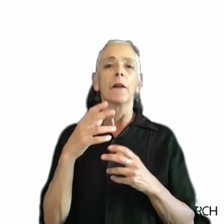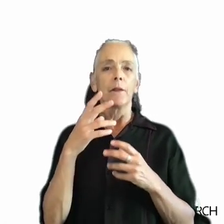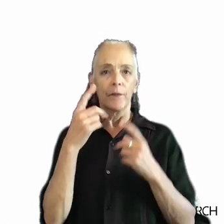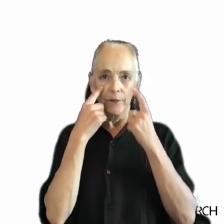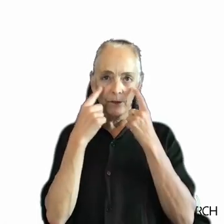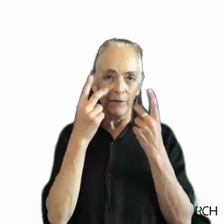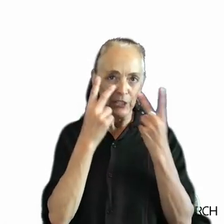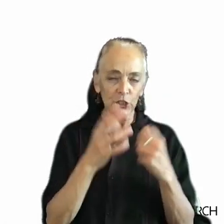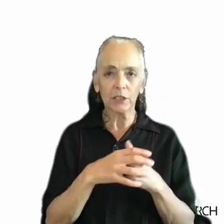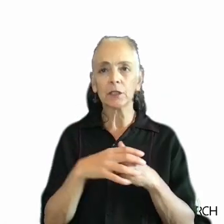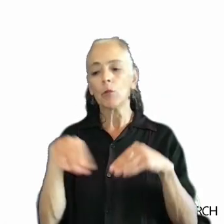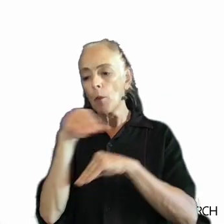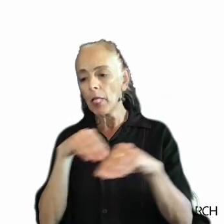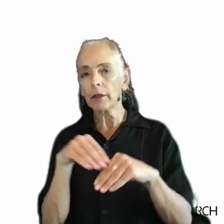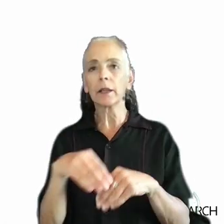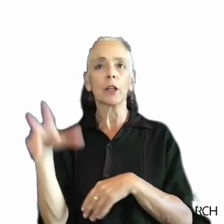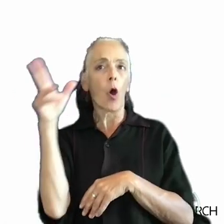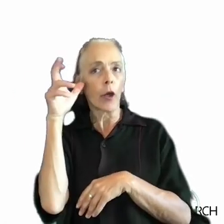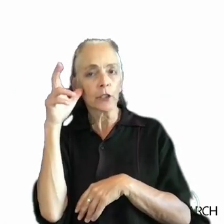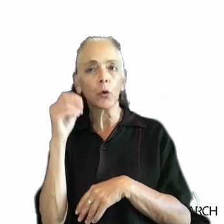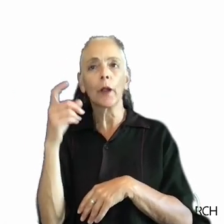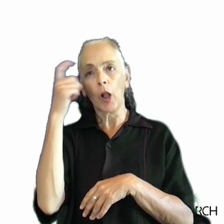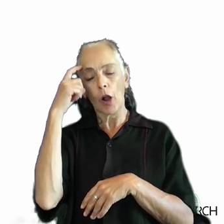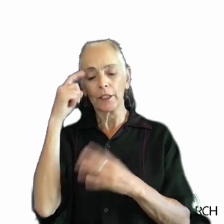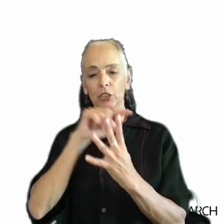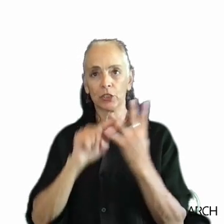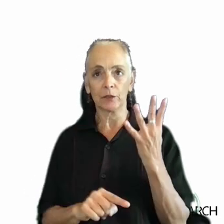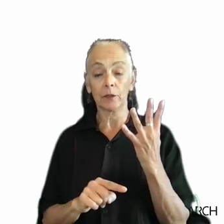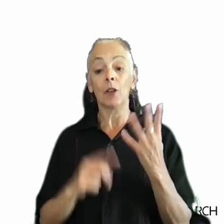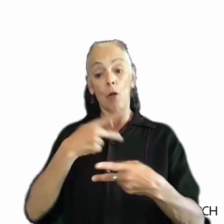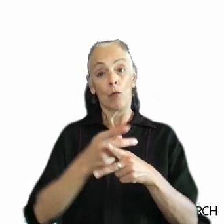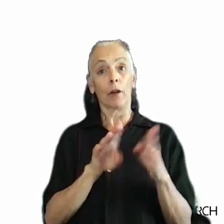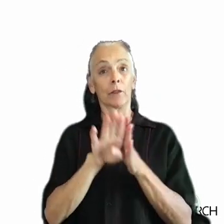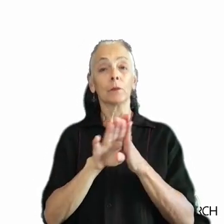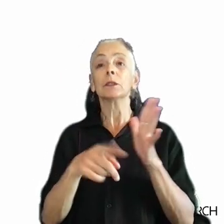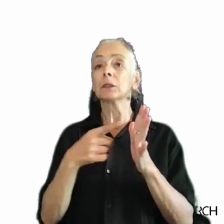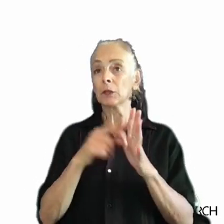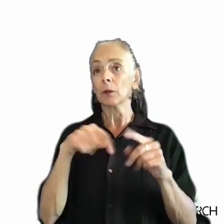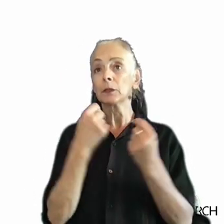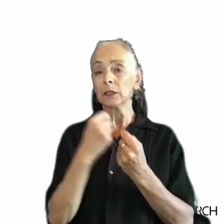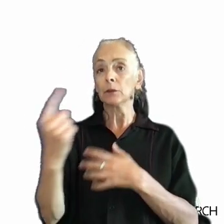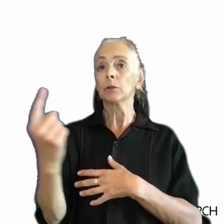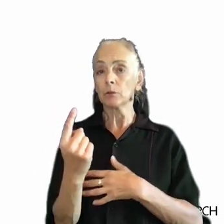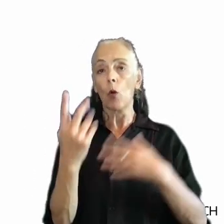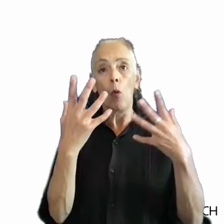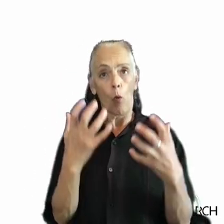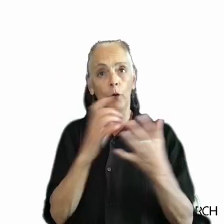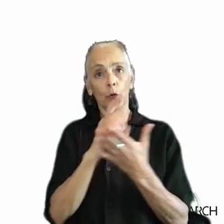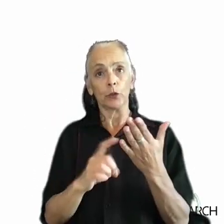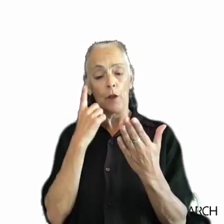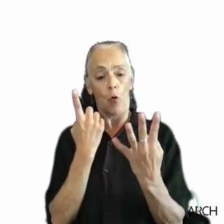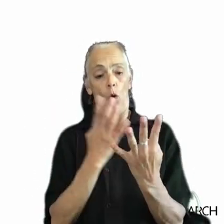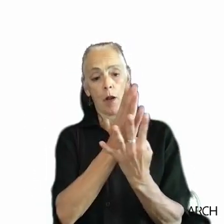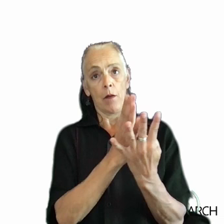auditory, and cognition. And in product development, teams sometimes come to us with the goal of designing for one of these four groups or